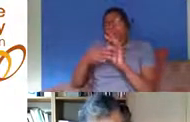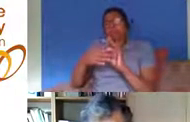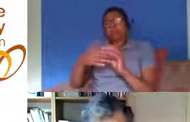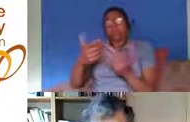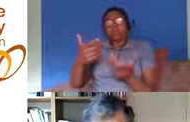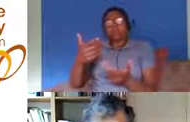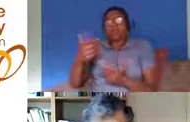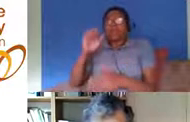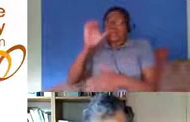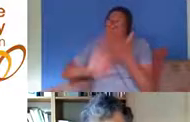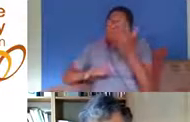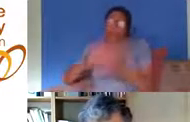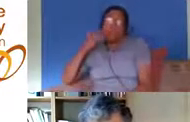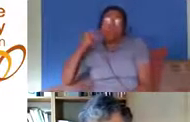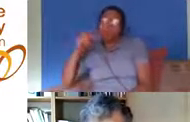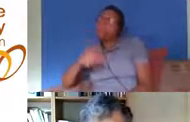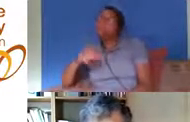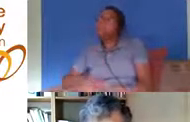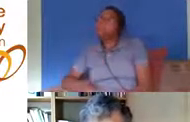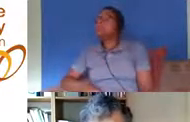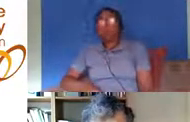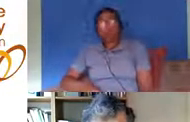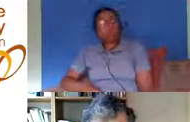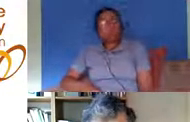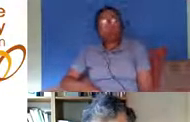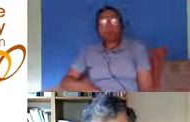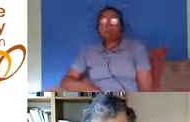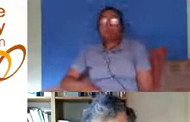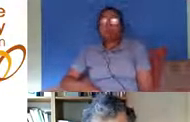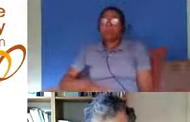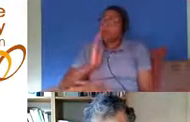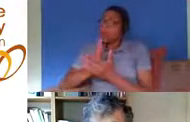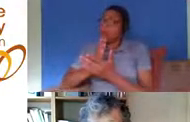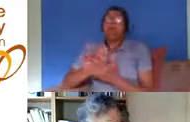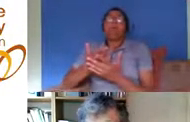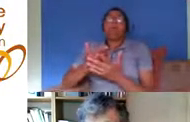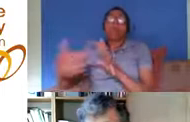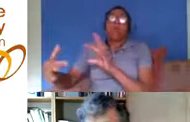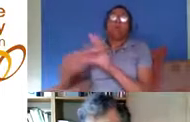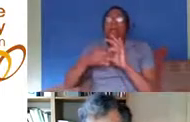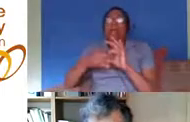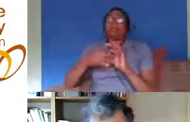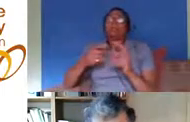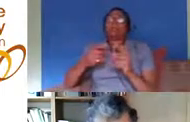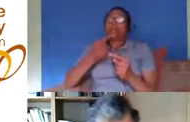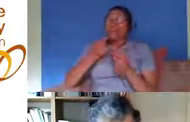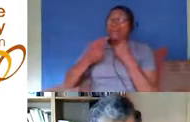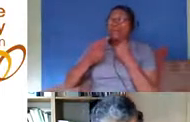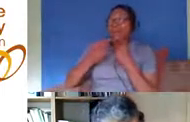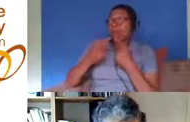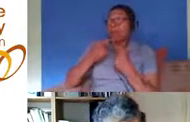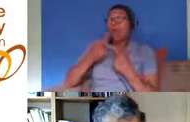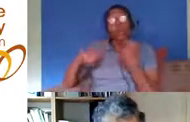the experience of racism and it's inevitably to do with the consequences of some of the data that we already knew already